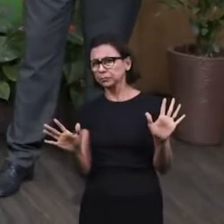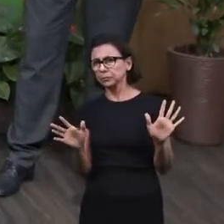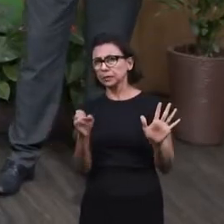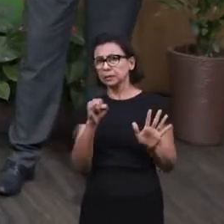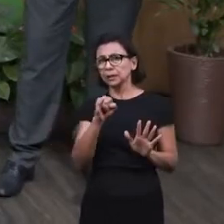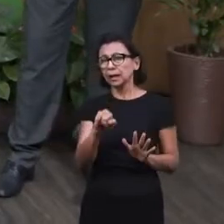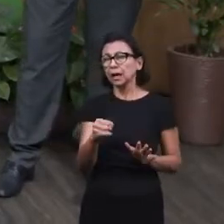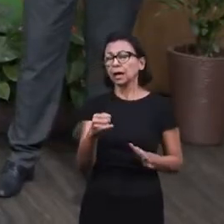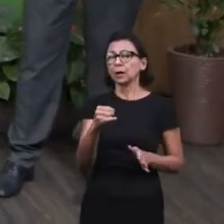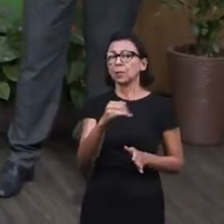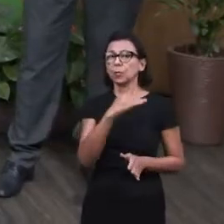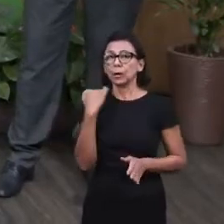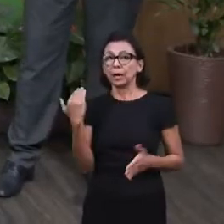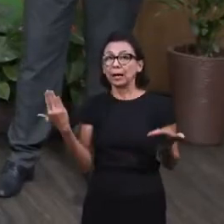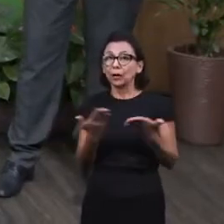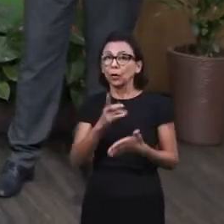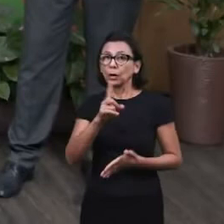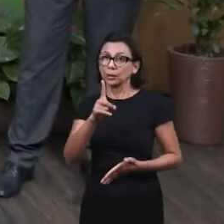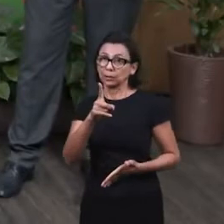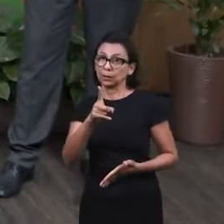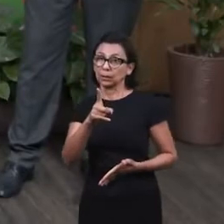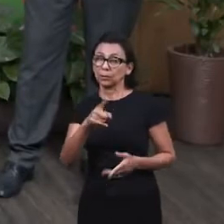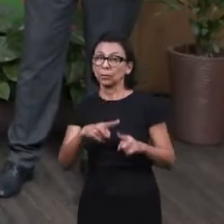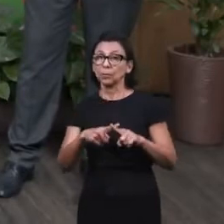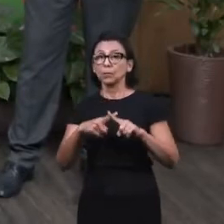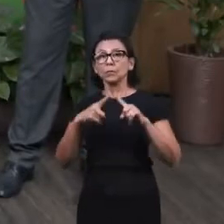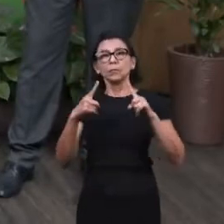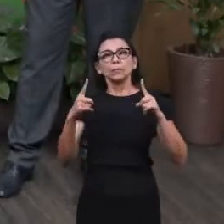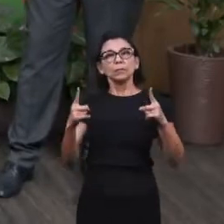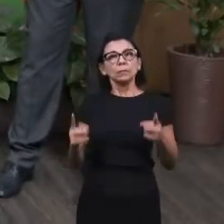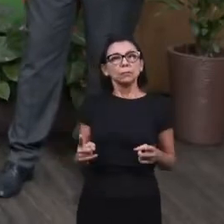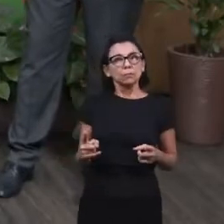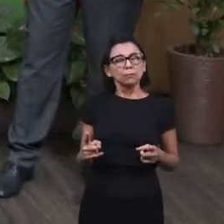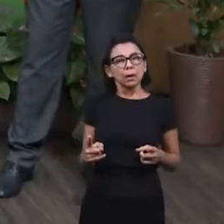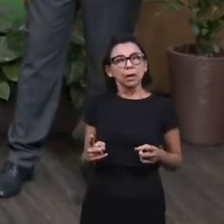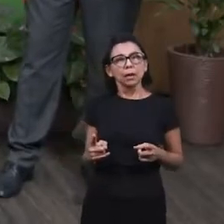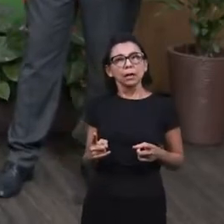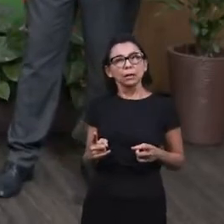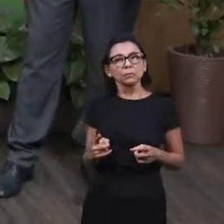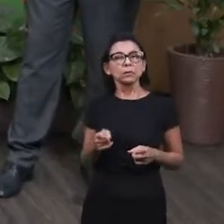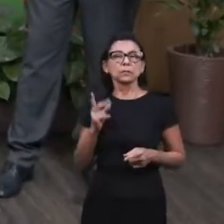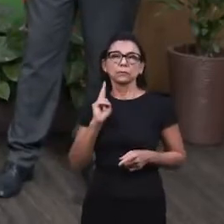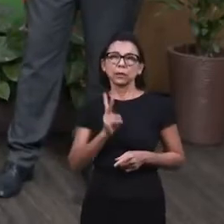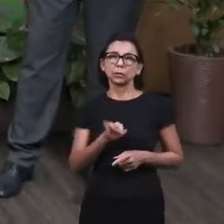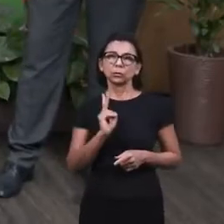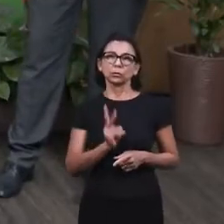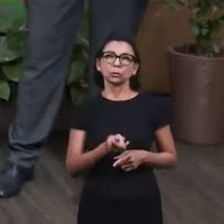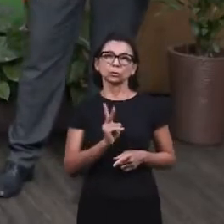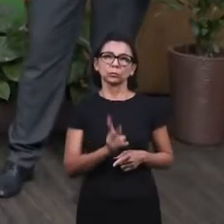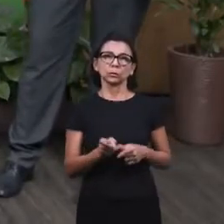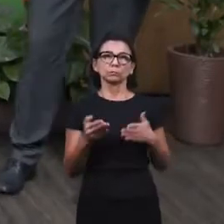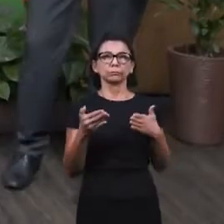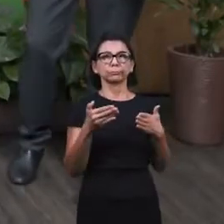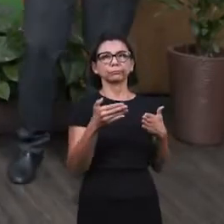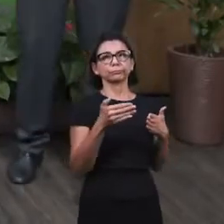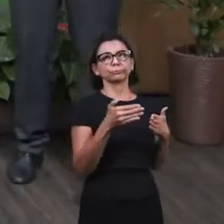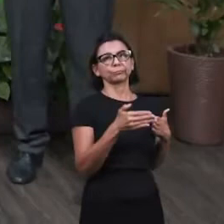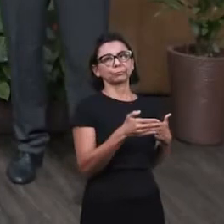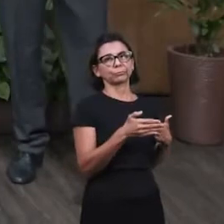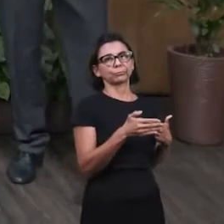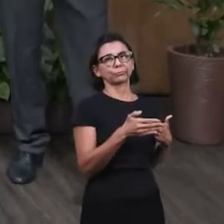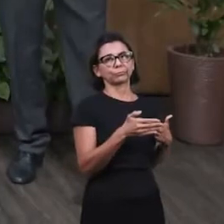that even if you don't die now, you will be walking and living towards an eternity without God.